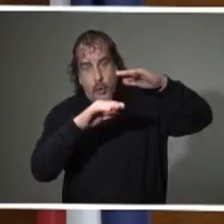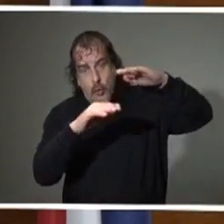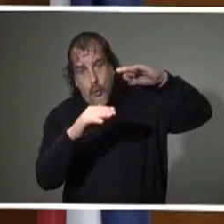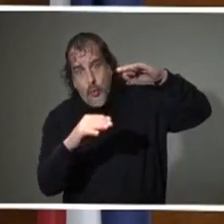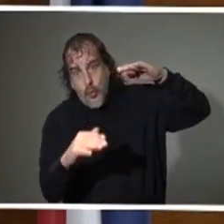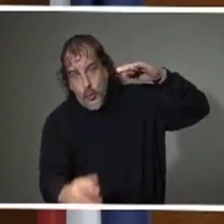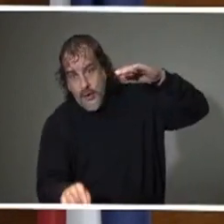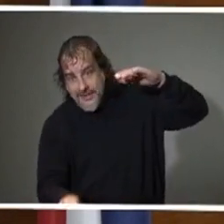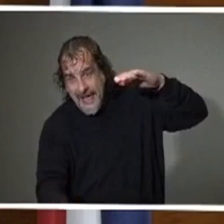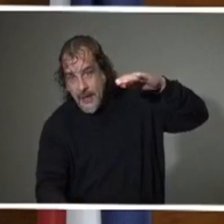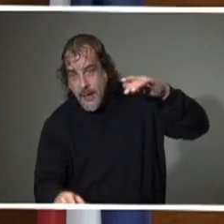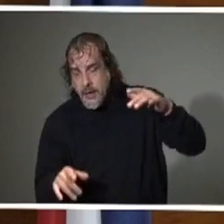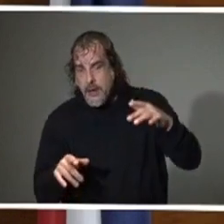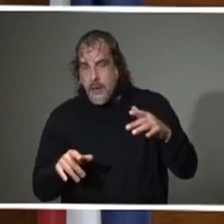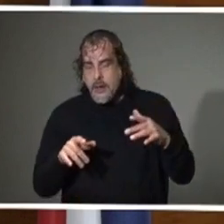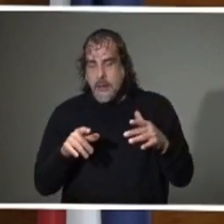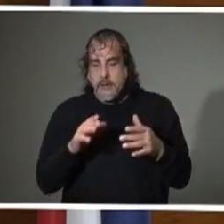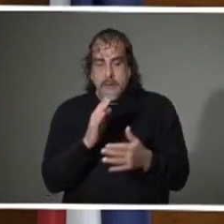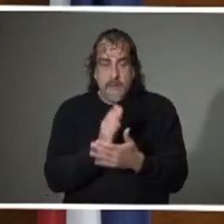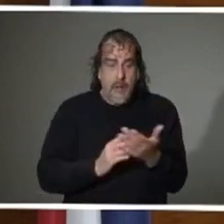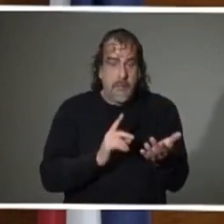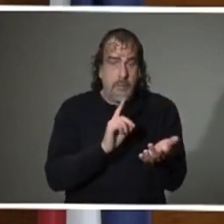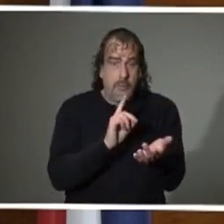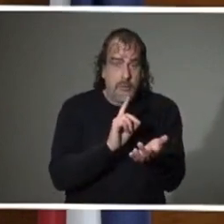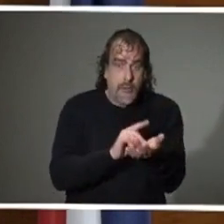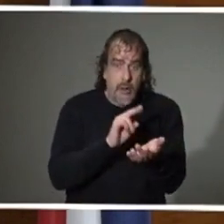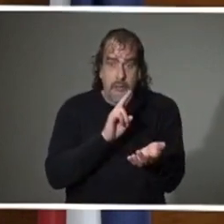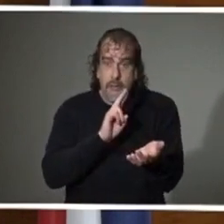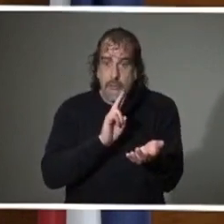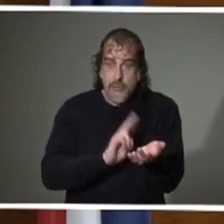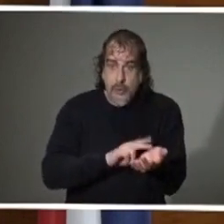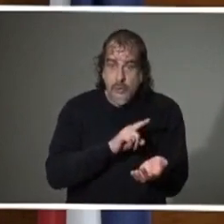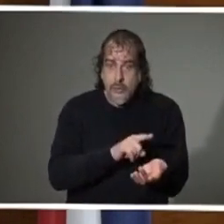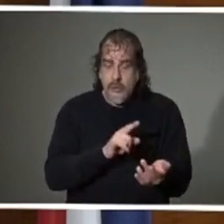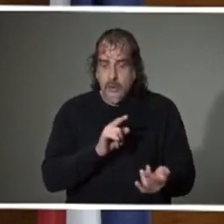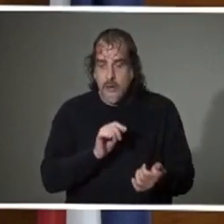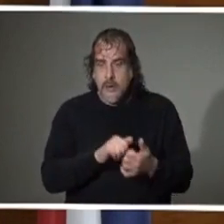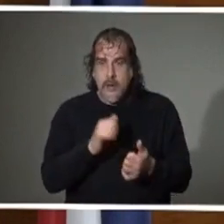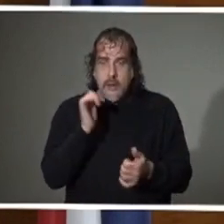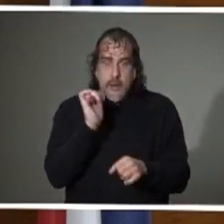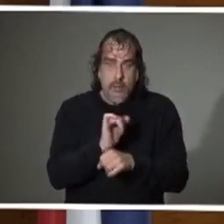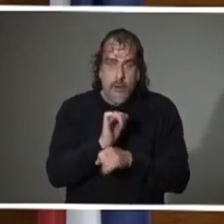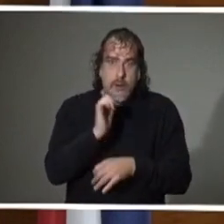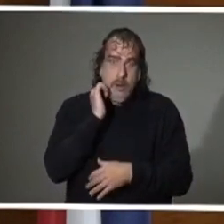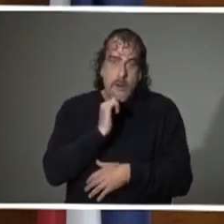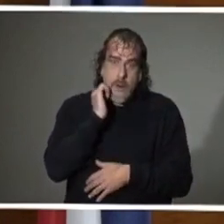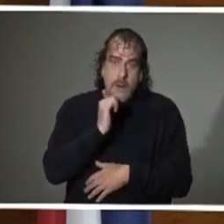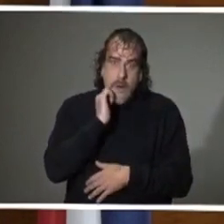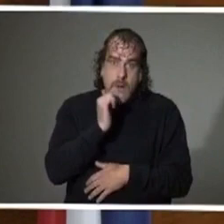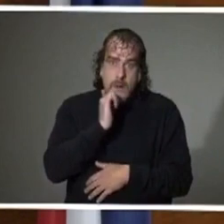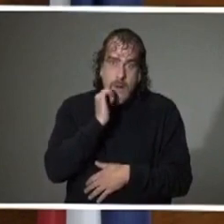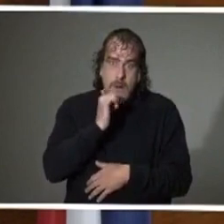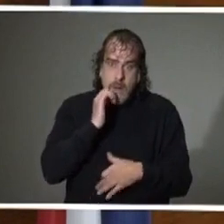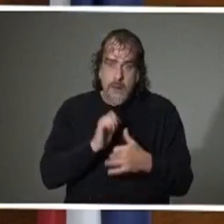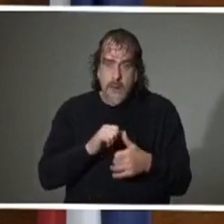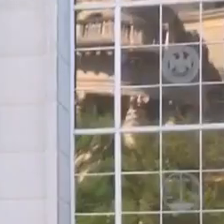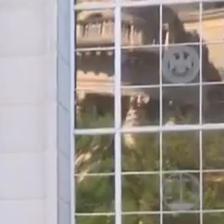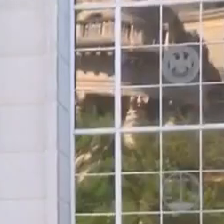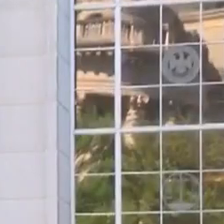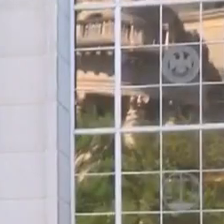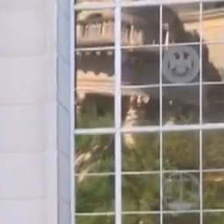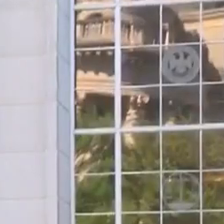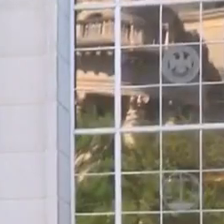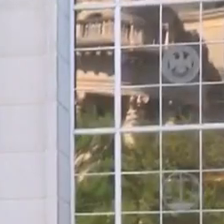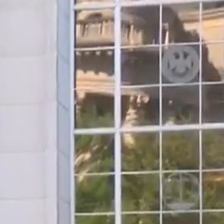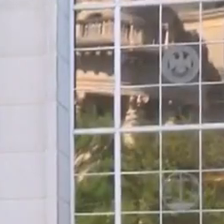Corporation. Homeowners can apply at mshomesaver.com. Also, the Mississippi Department of Human Services is working to find